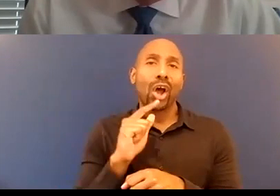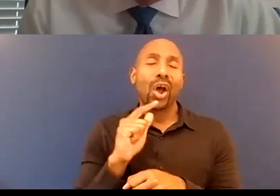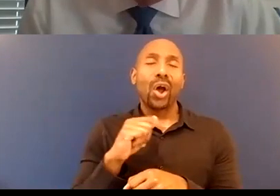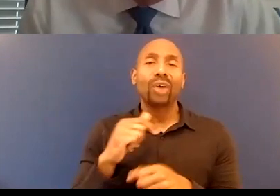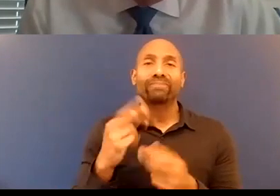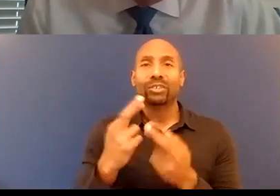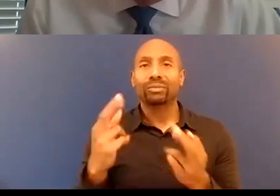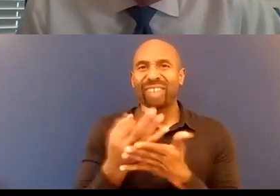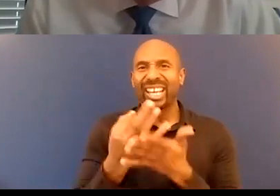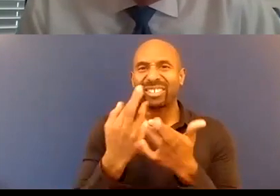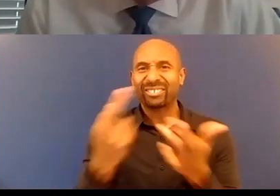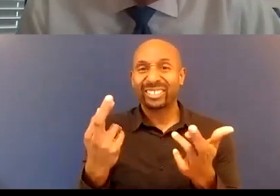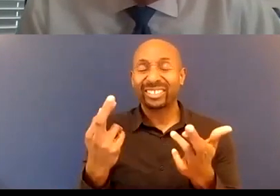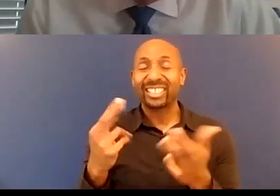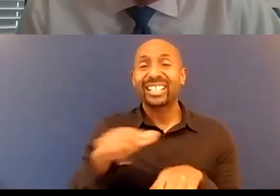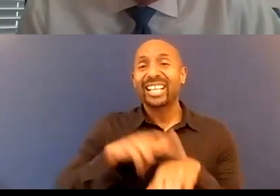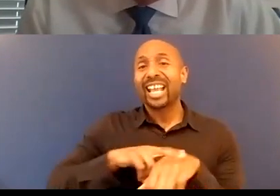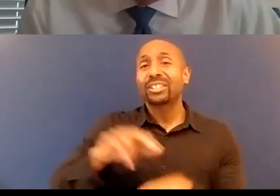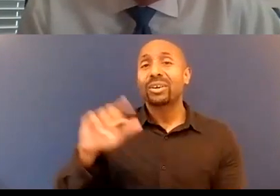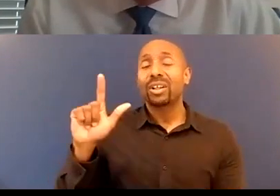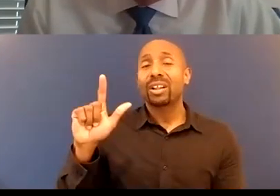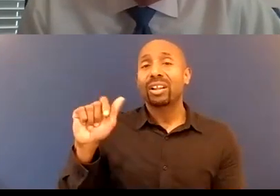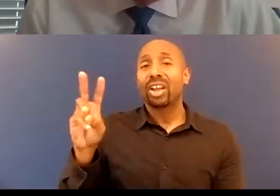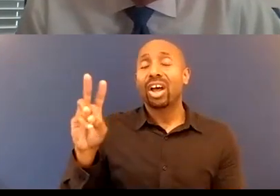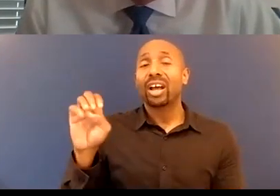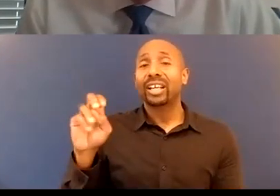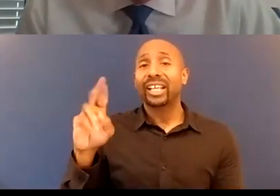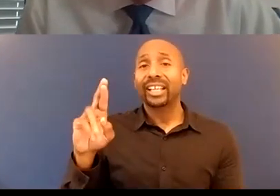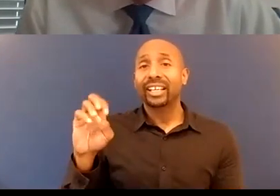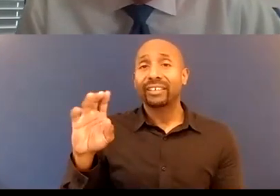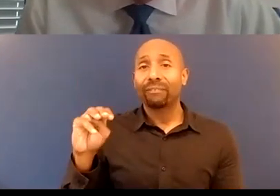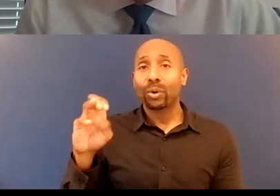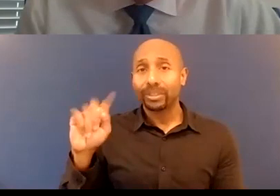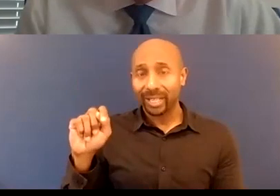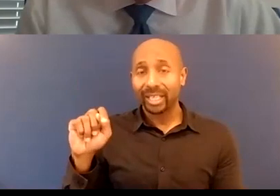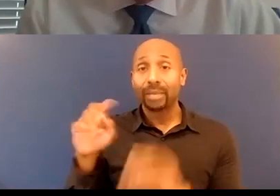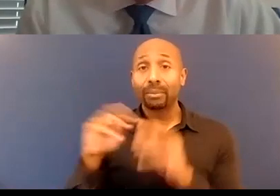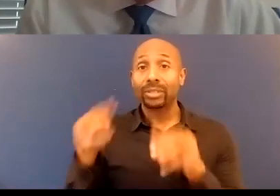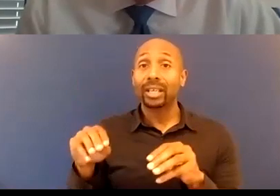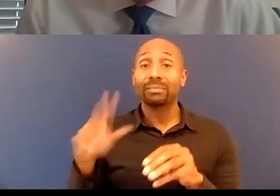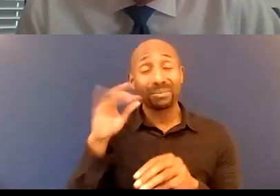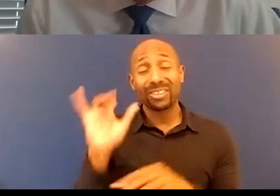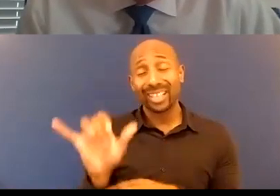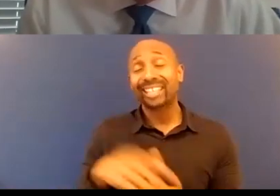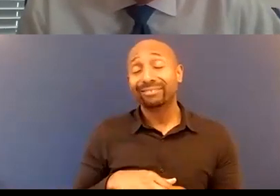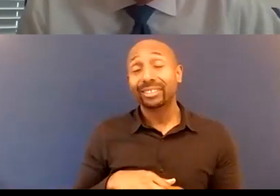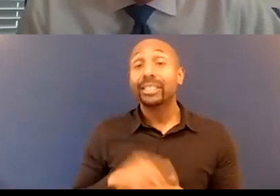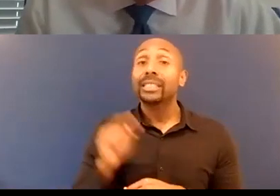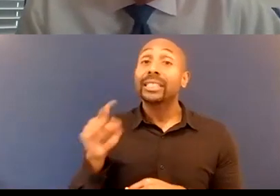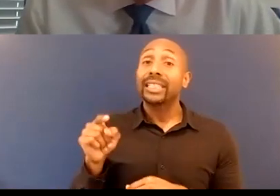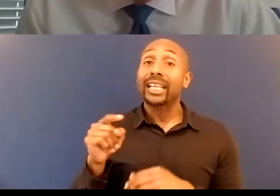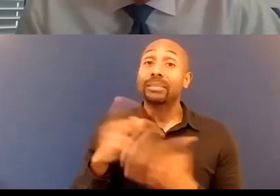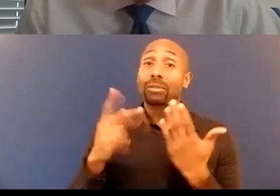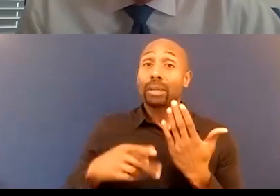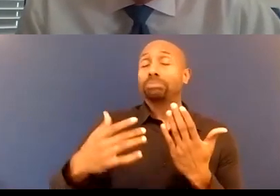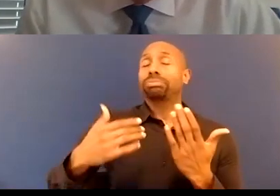program was brought to you at no cost and we hope that you enjoyed enough to make a donation to the museum we